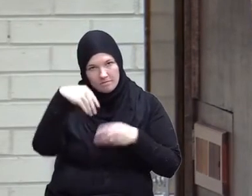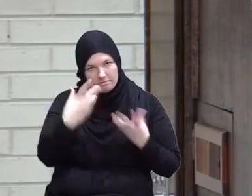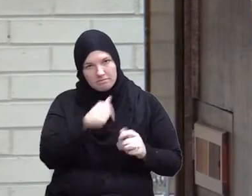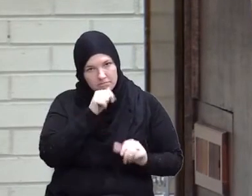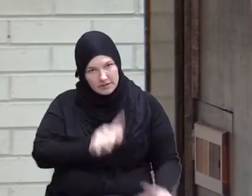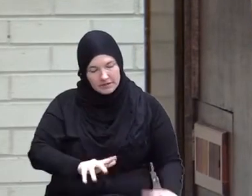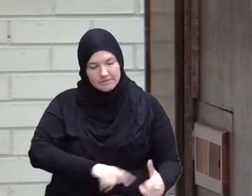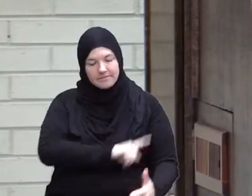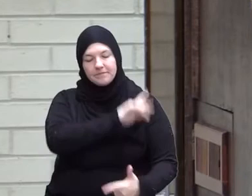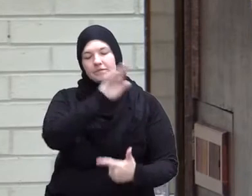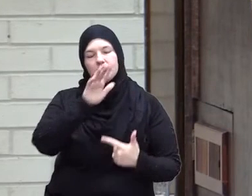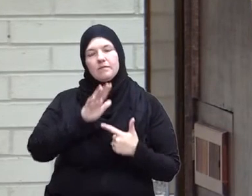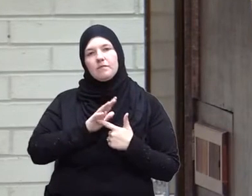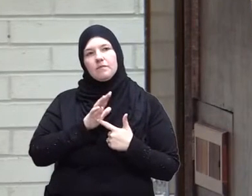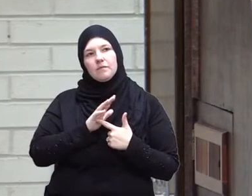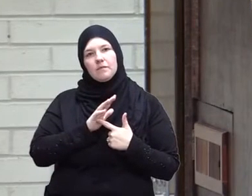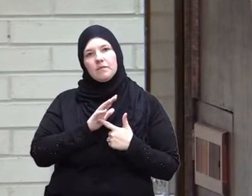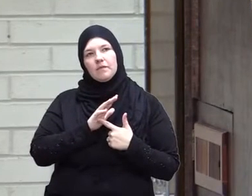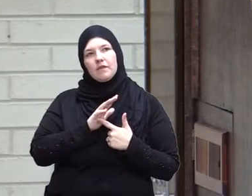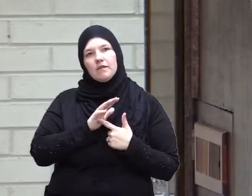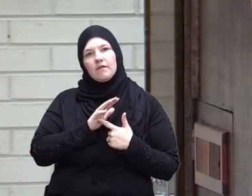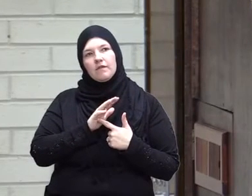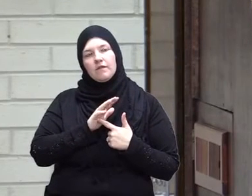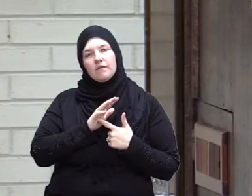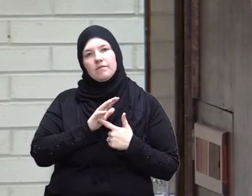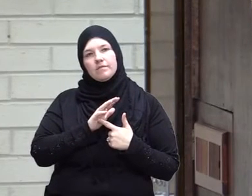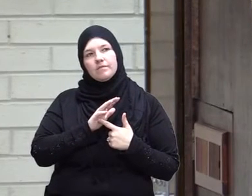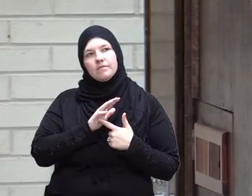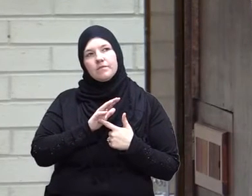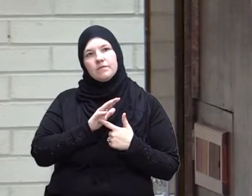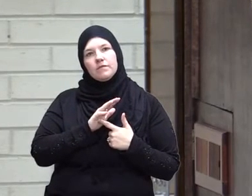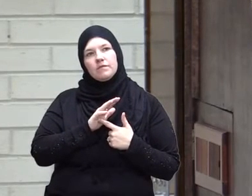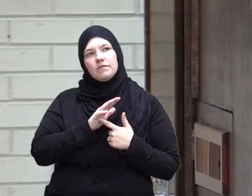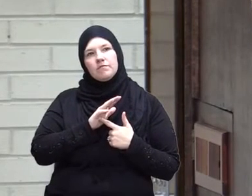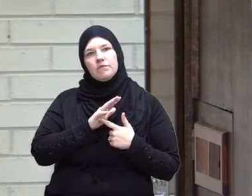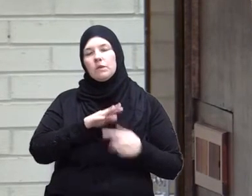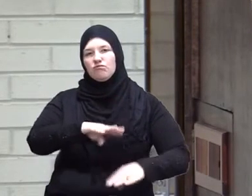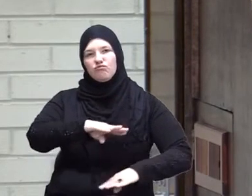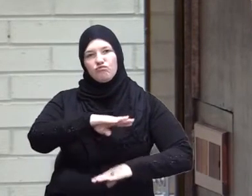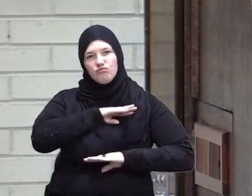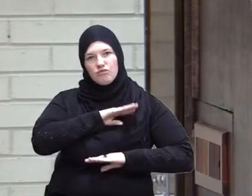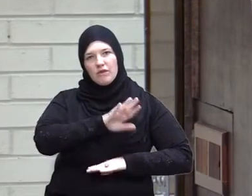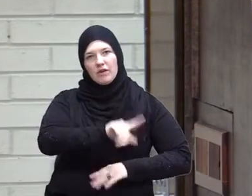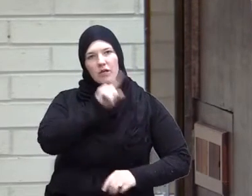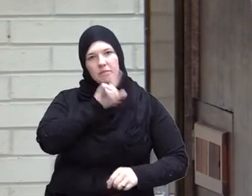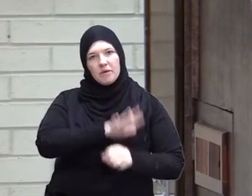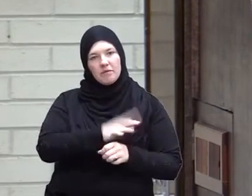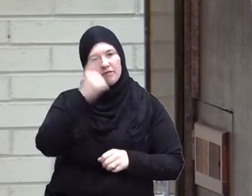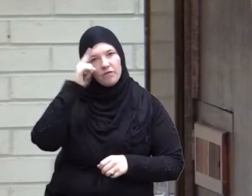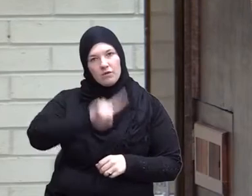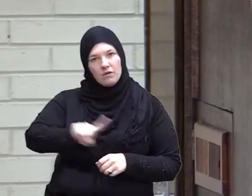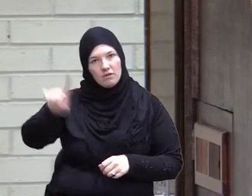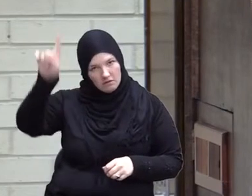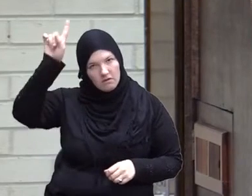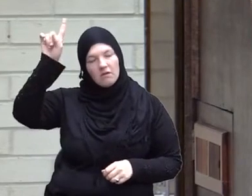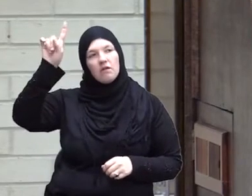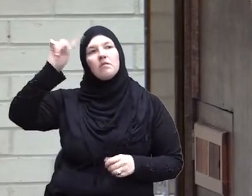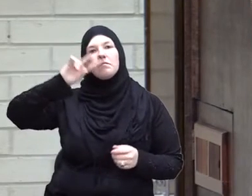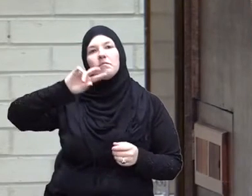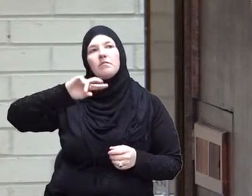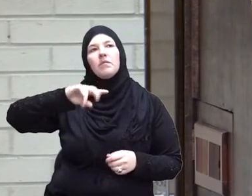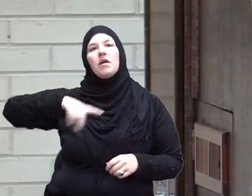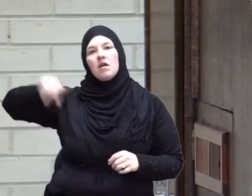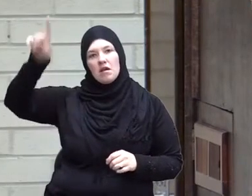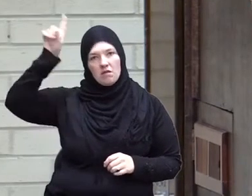fulfill their commitment to Allah for Allah to fulfill